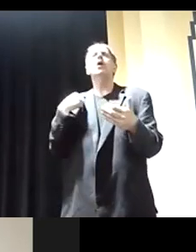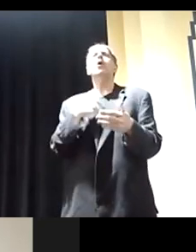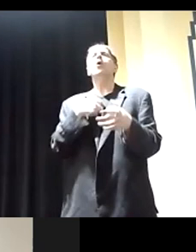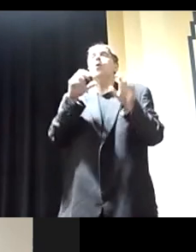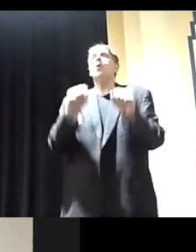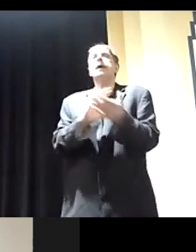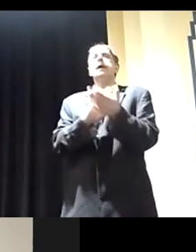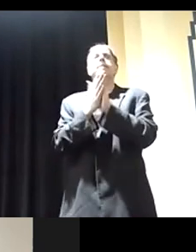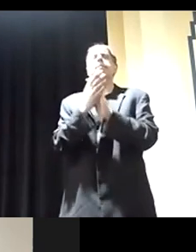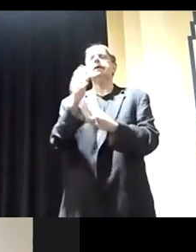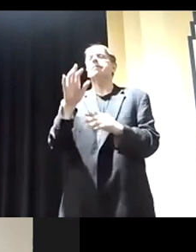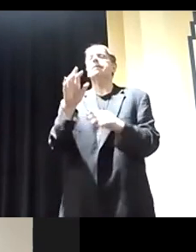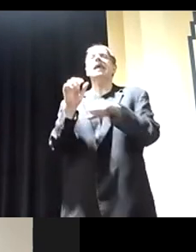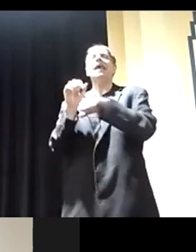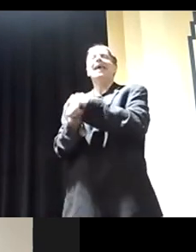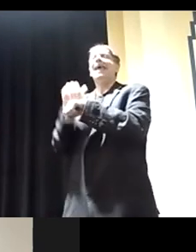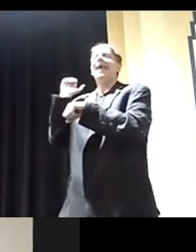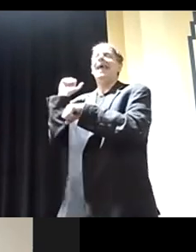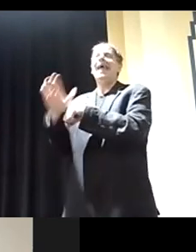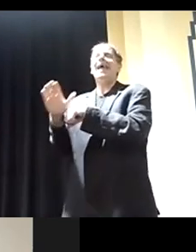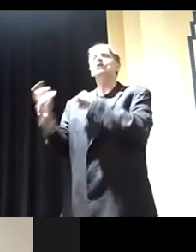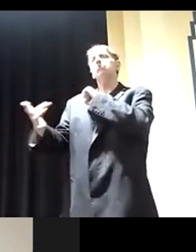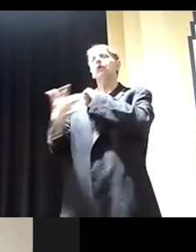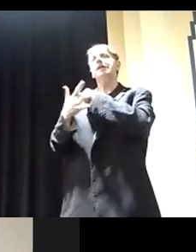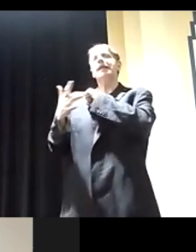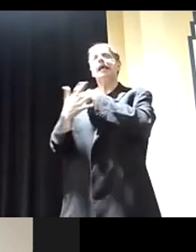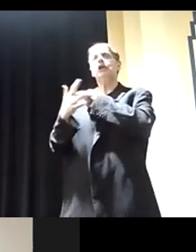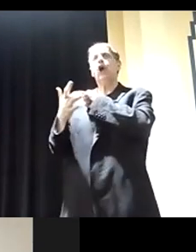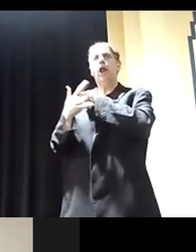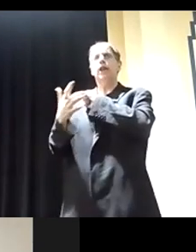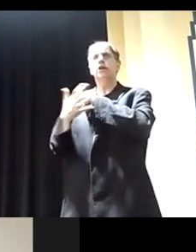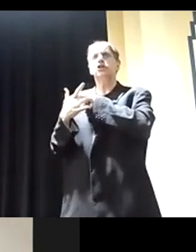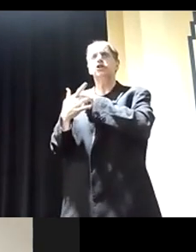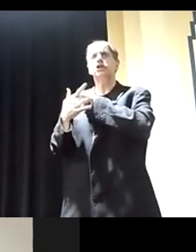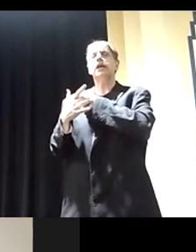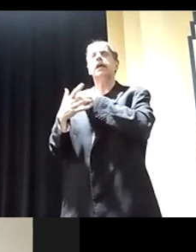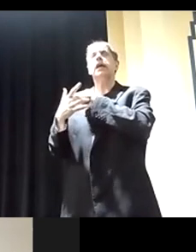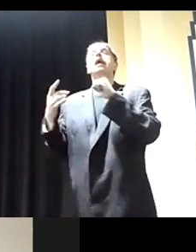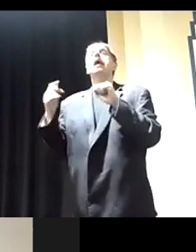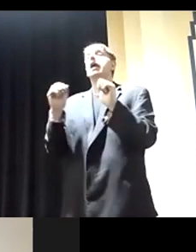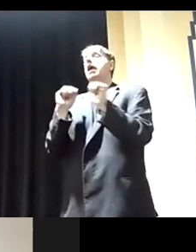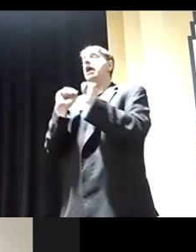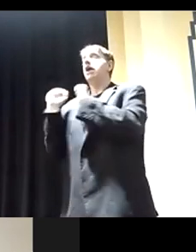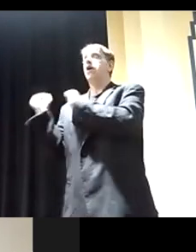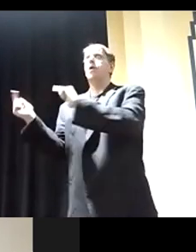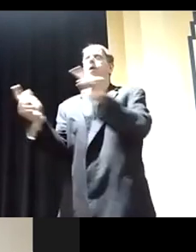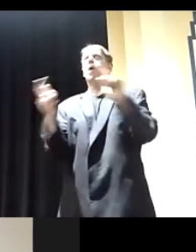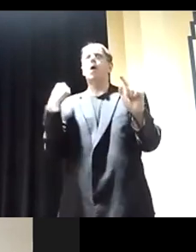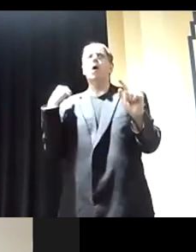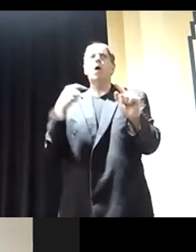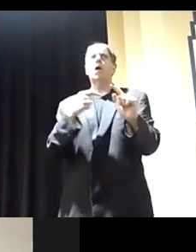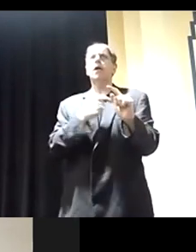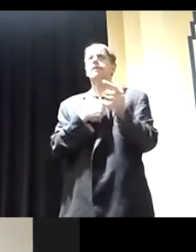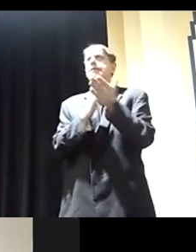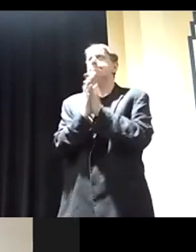a net exporter of these technologies that put us all in a position where we can continue